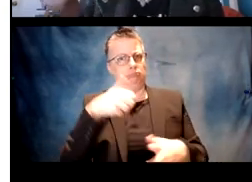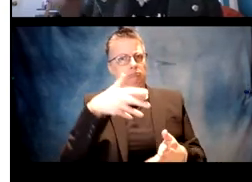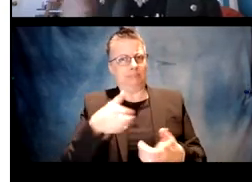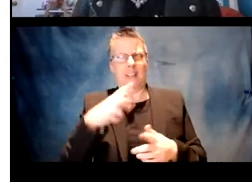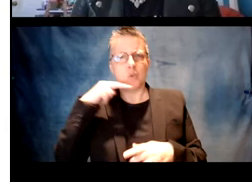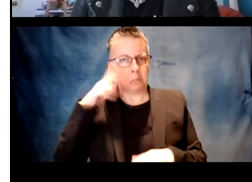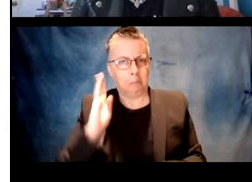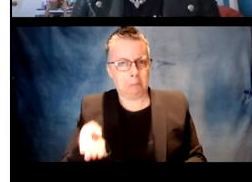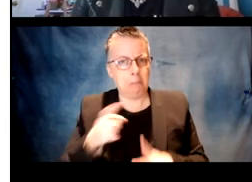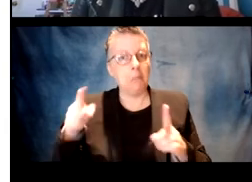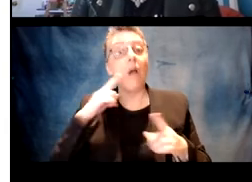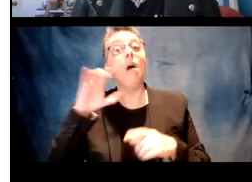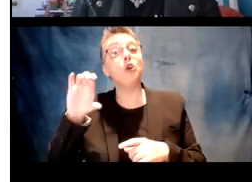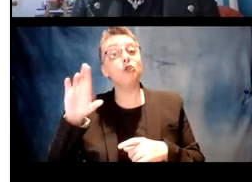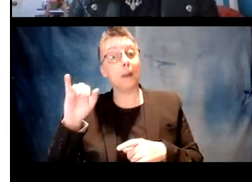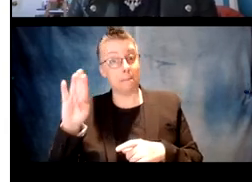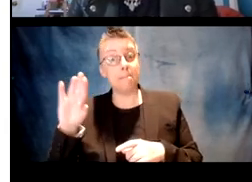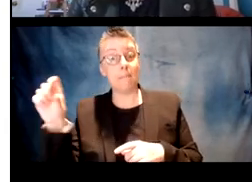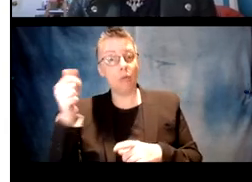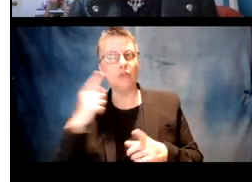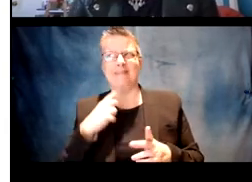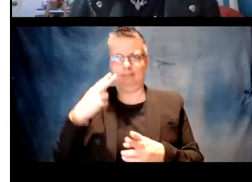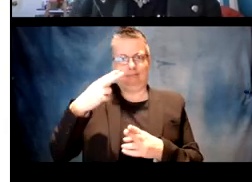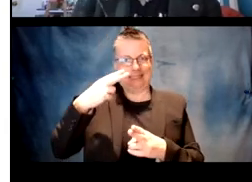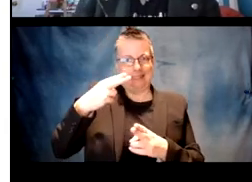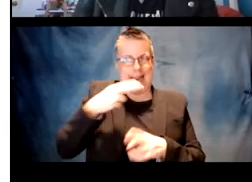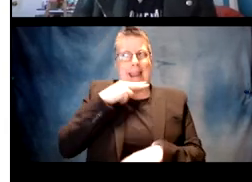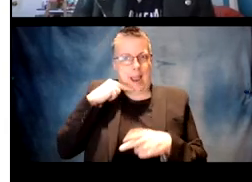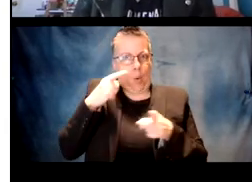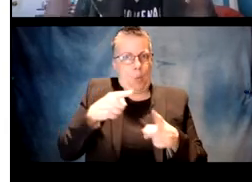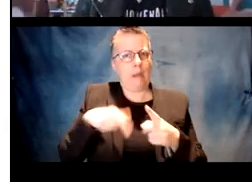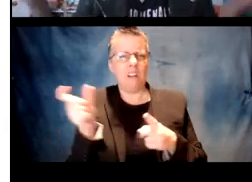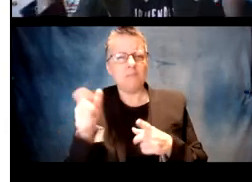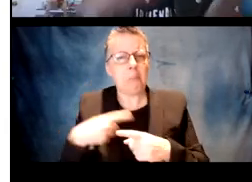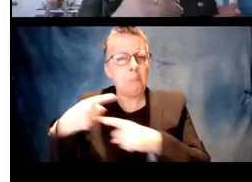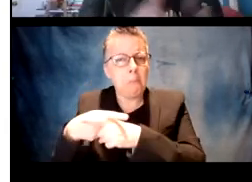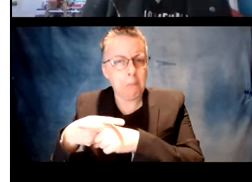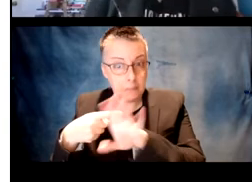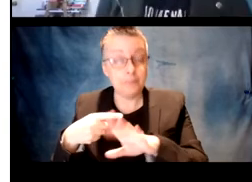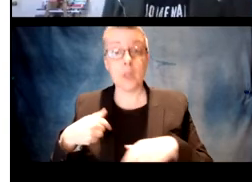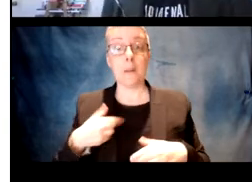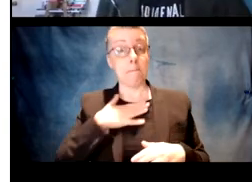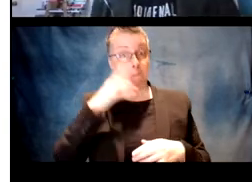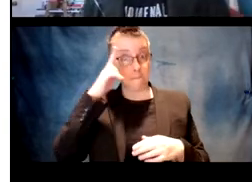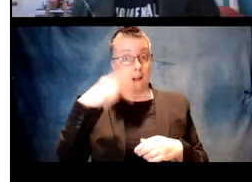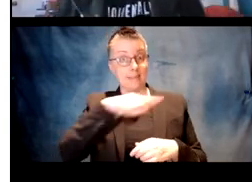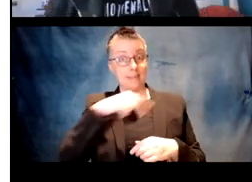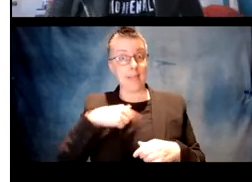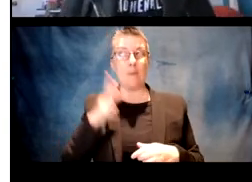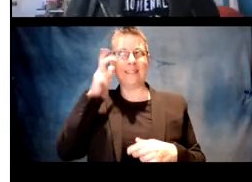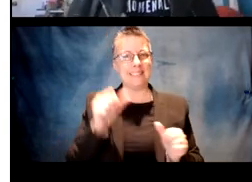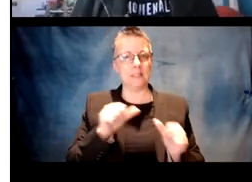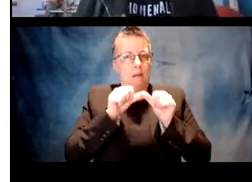truck or I think crib is another one that I used. Okay. So again, I think that they're going to listen longer to over-regulized forms.